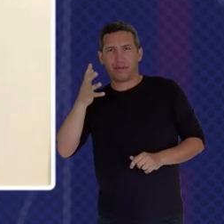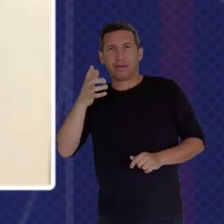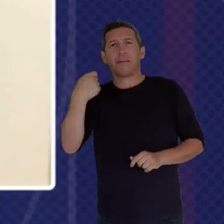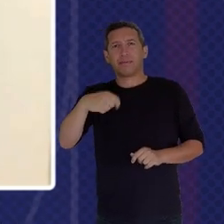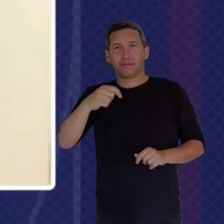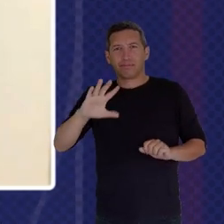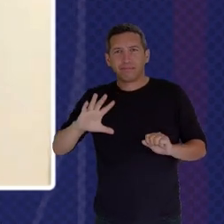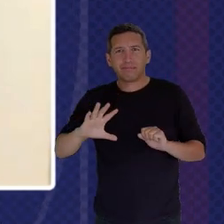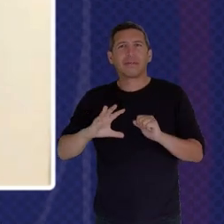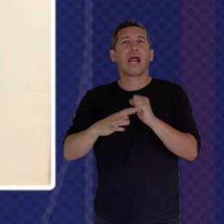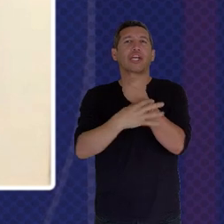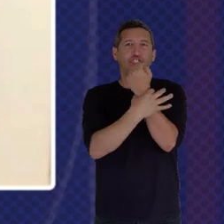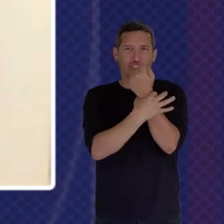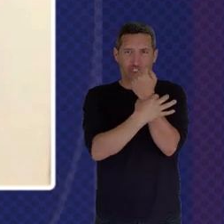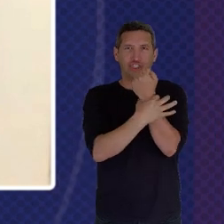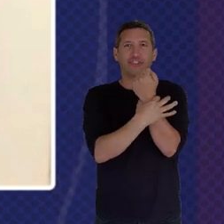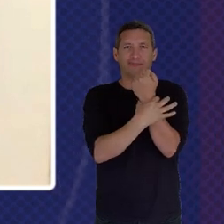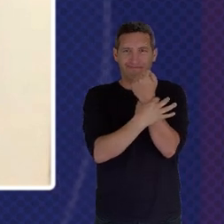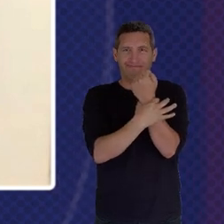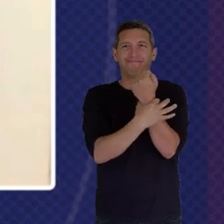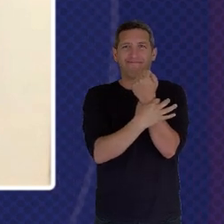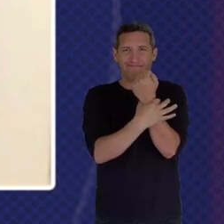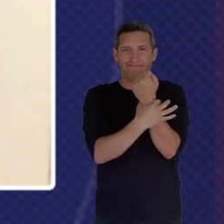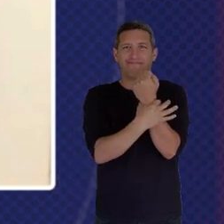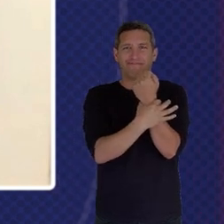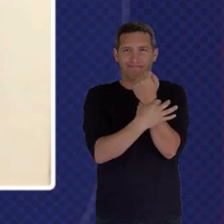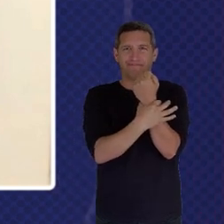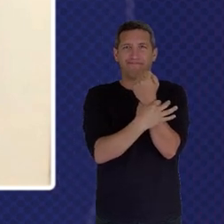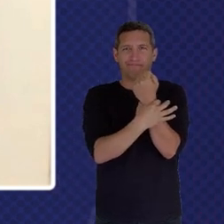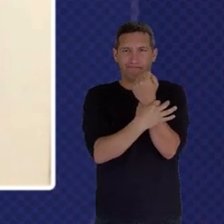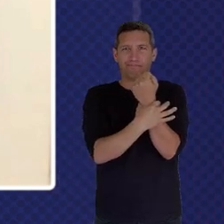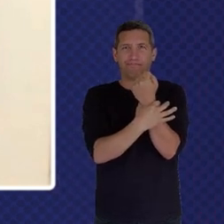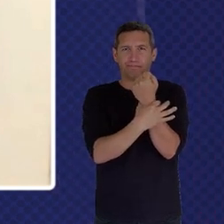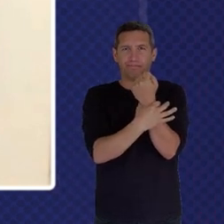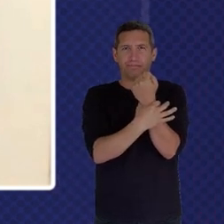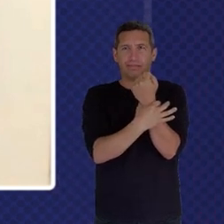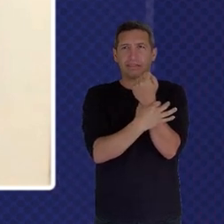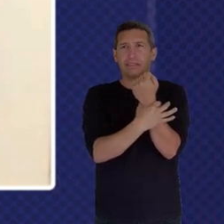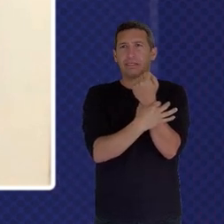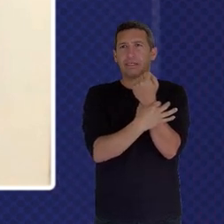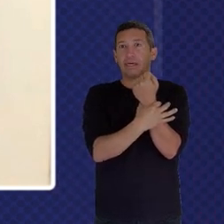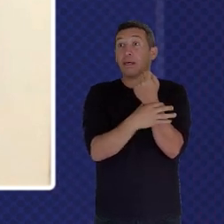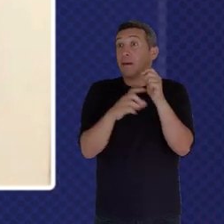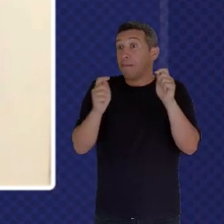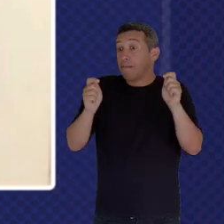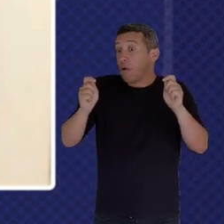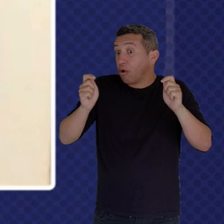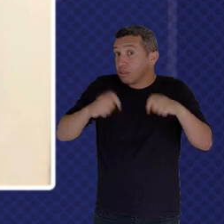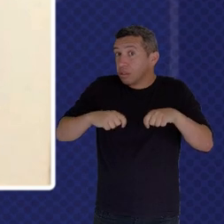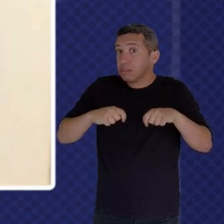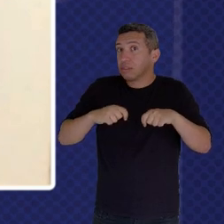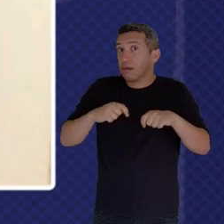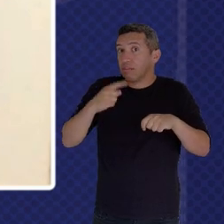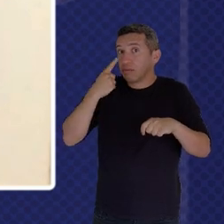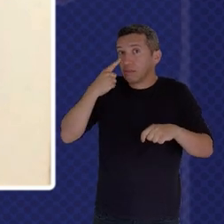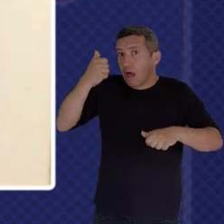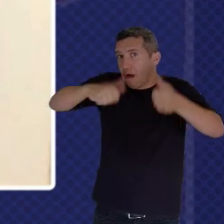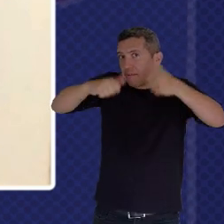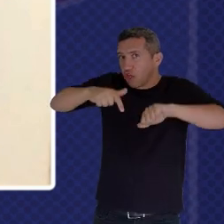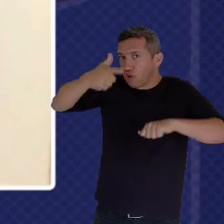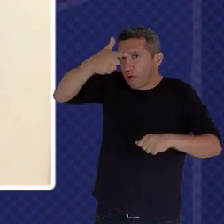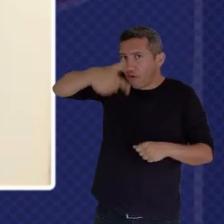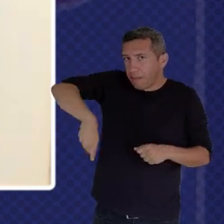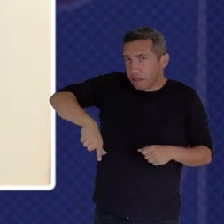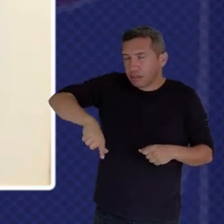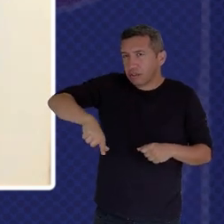Could Review CENIC To Now Address Humanitarian Issues Within The Northeast